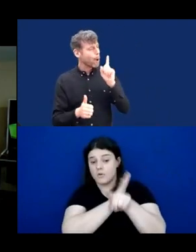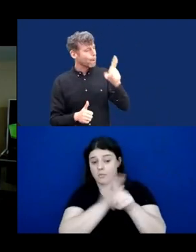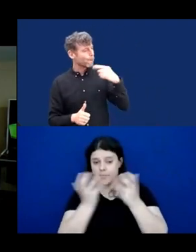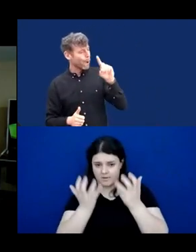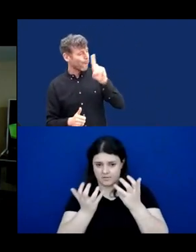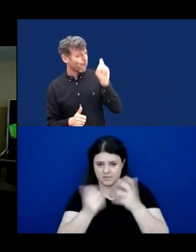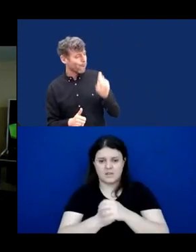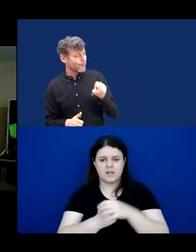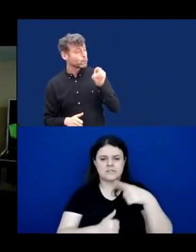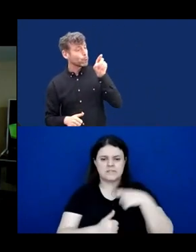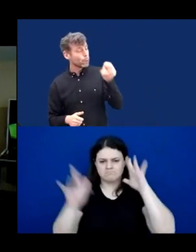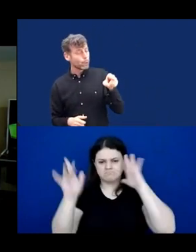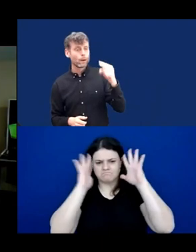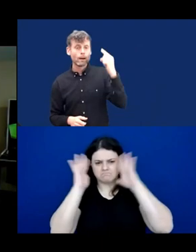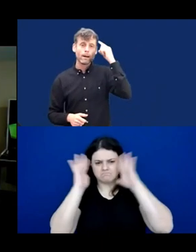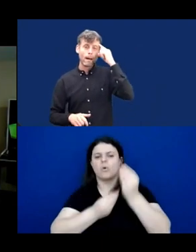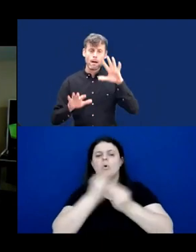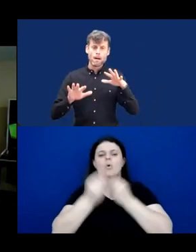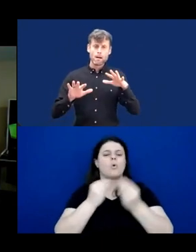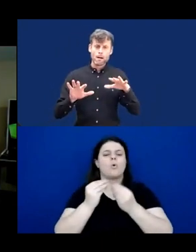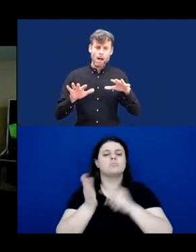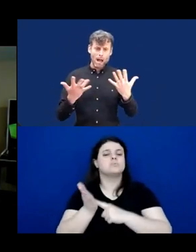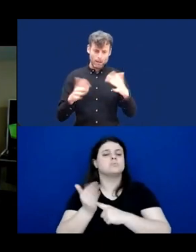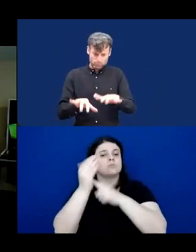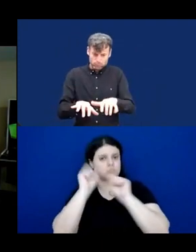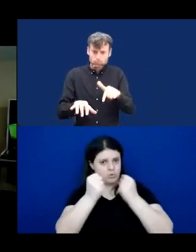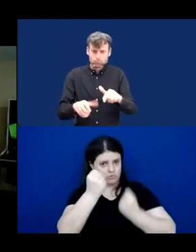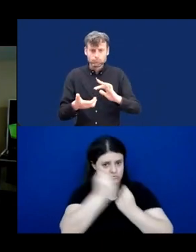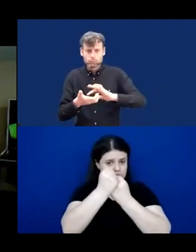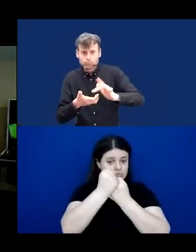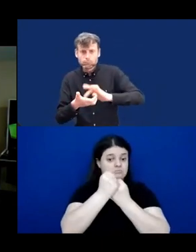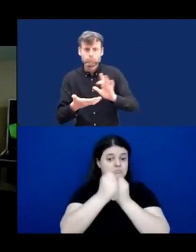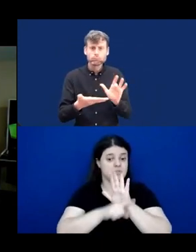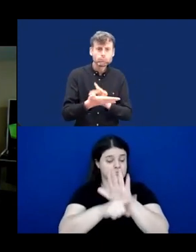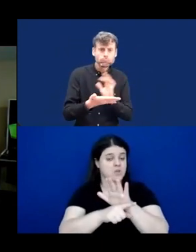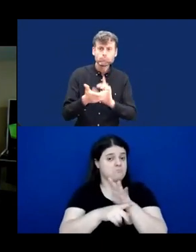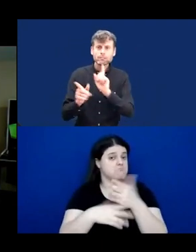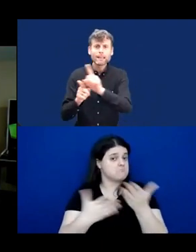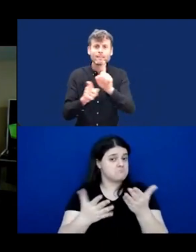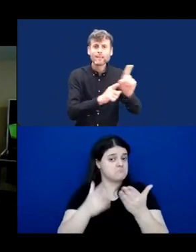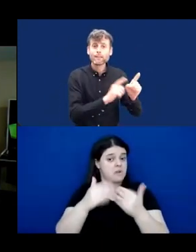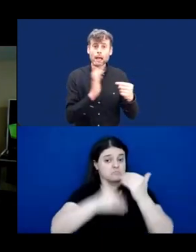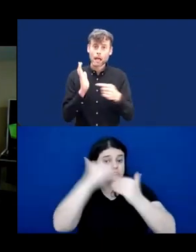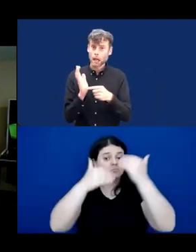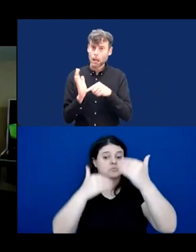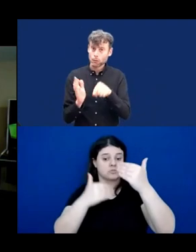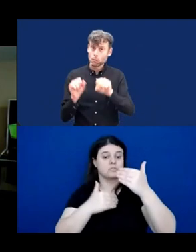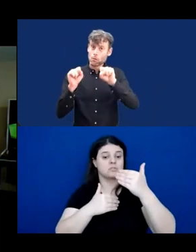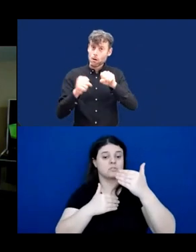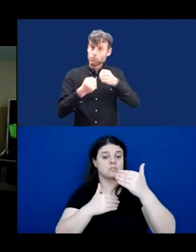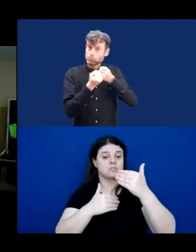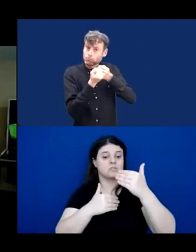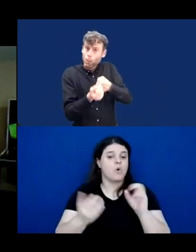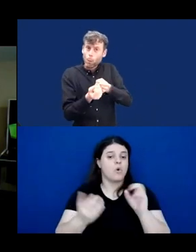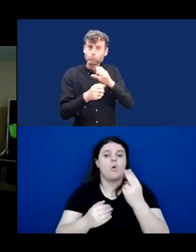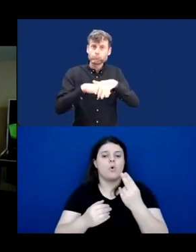about how technology could support pro-tactile communication. Is there anything that technology